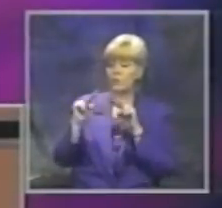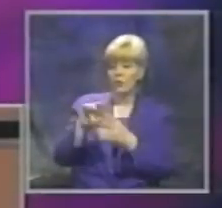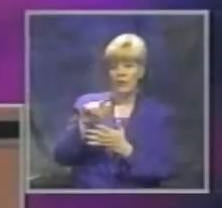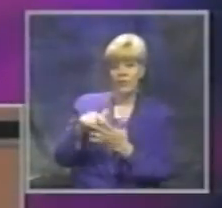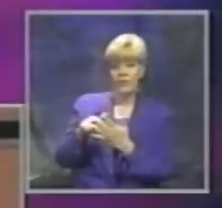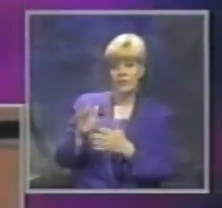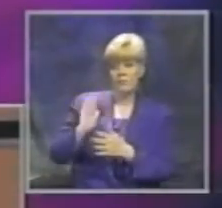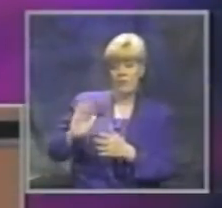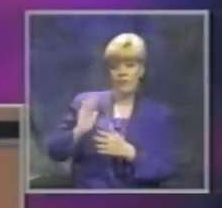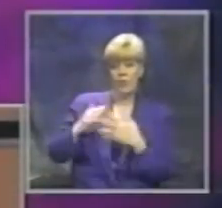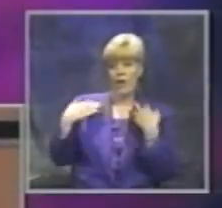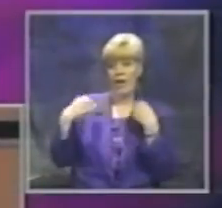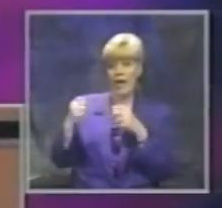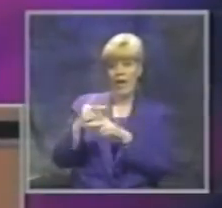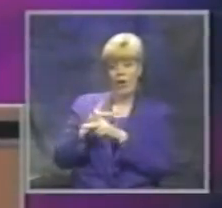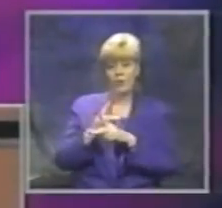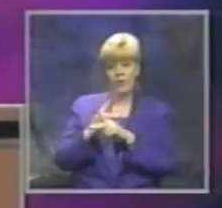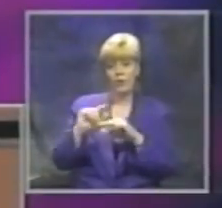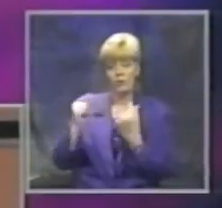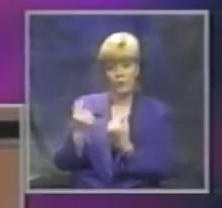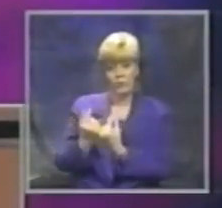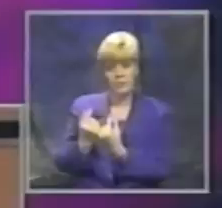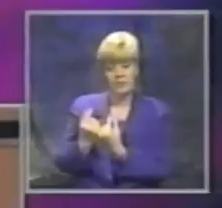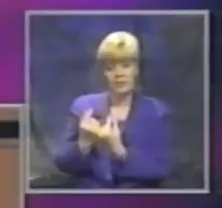health care providers and health care groups,